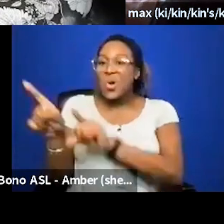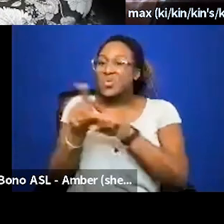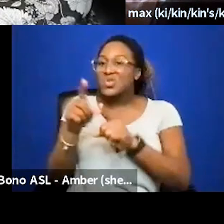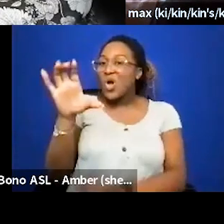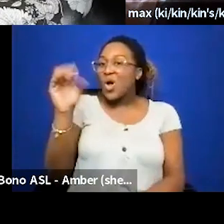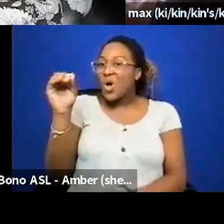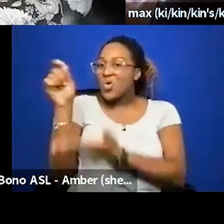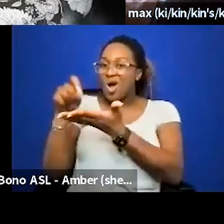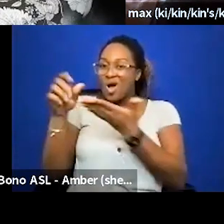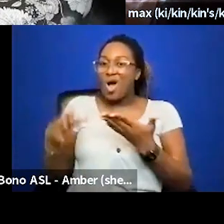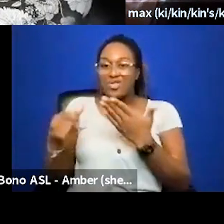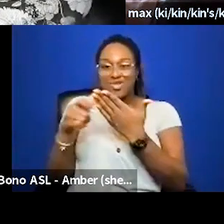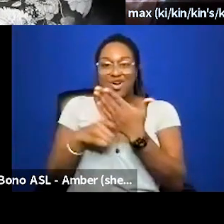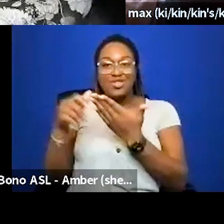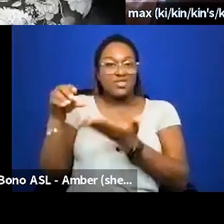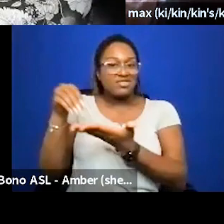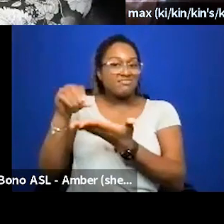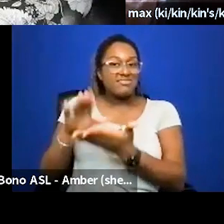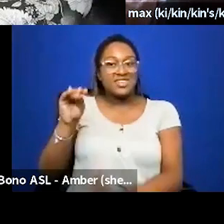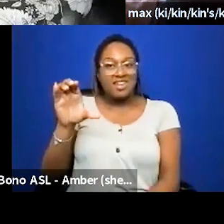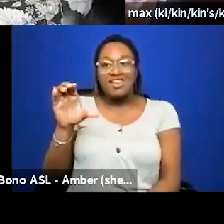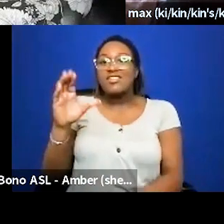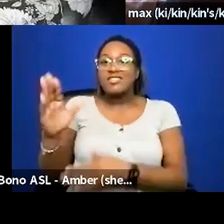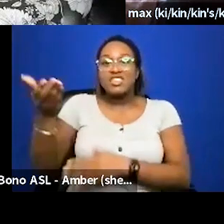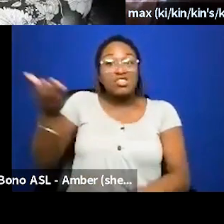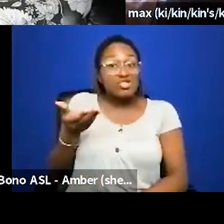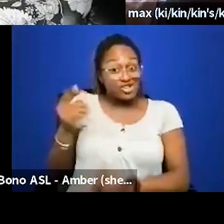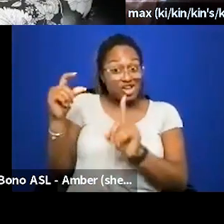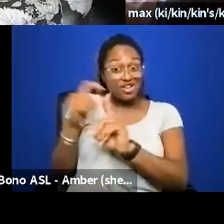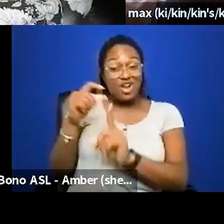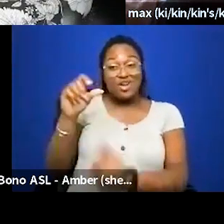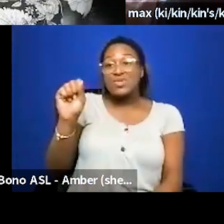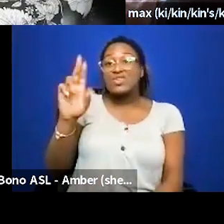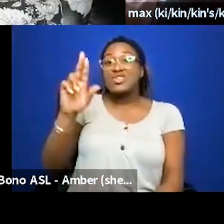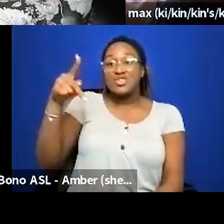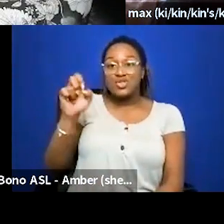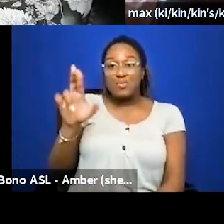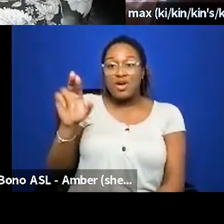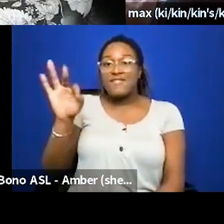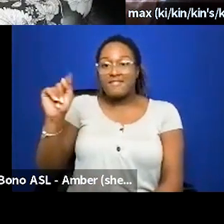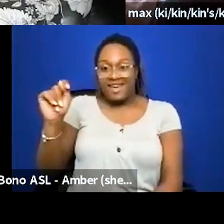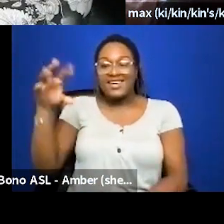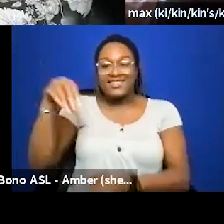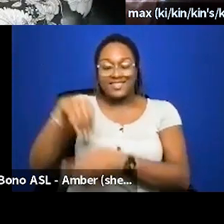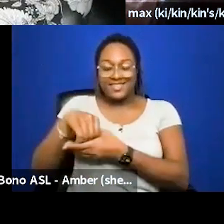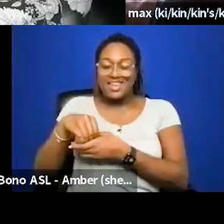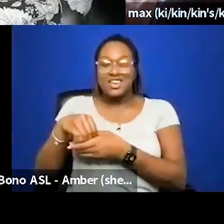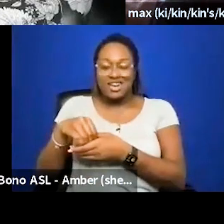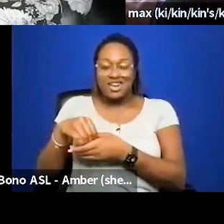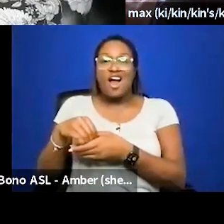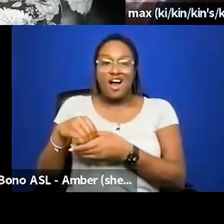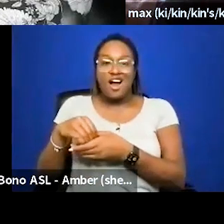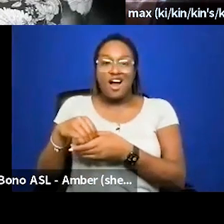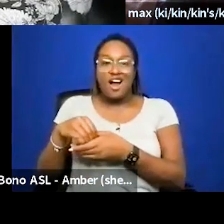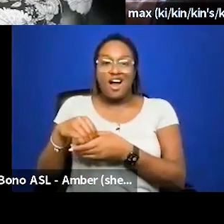of an article that documents the introduction of the term super fat super into our fat community lexicon so